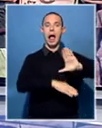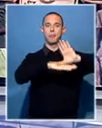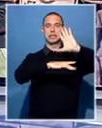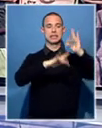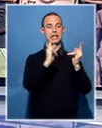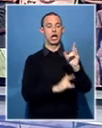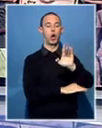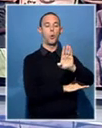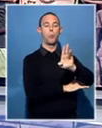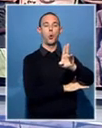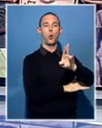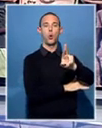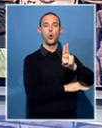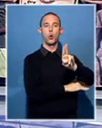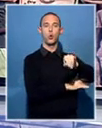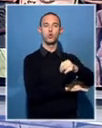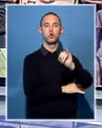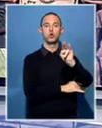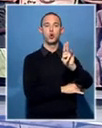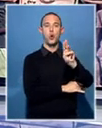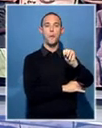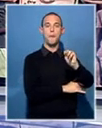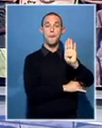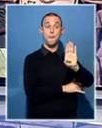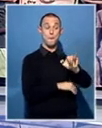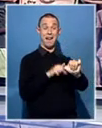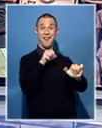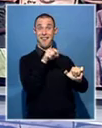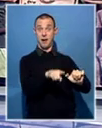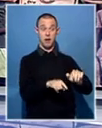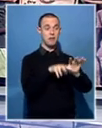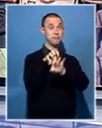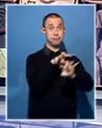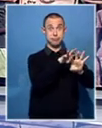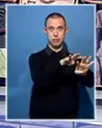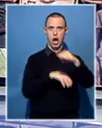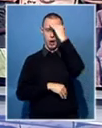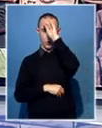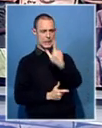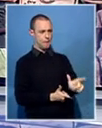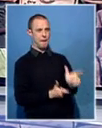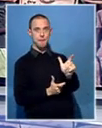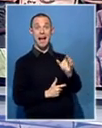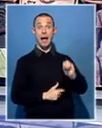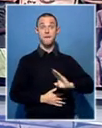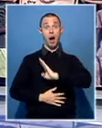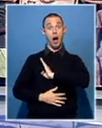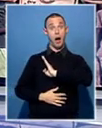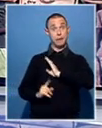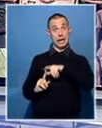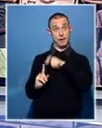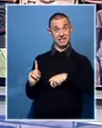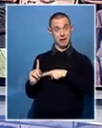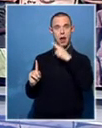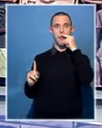announcement by the General Godfrey Nyombara that he has deposed the President. Nyombara claims to be working